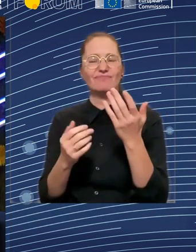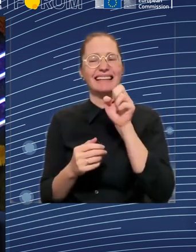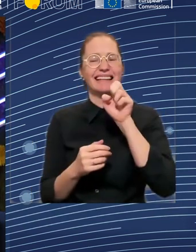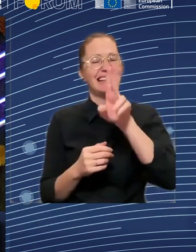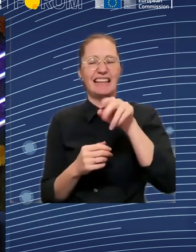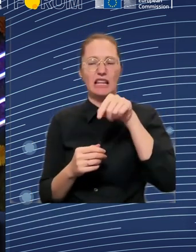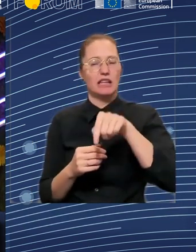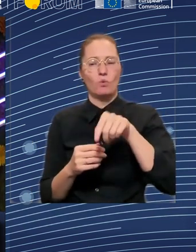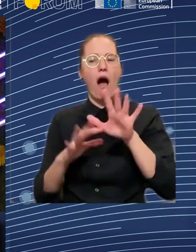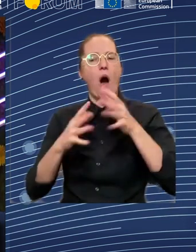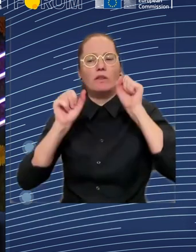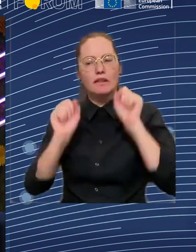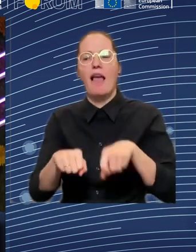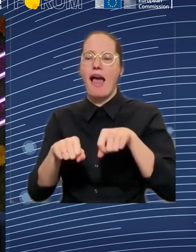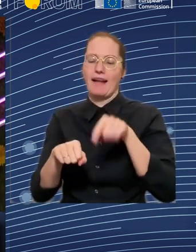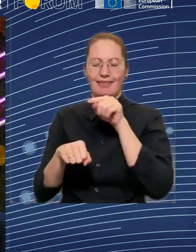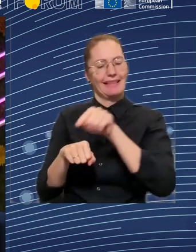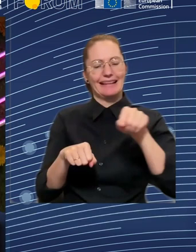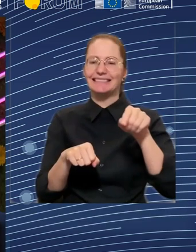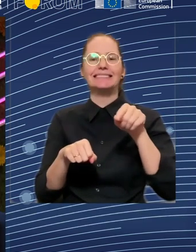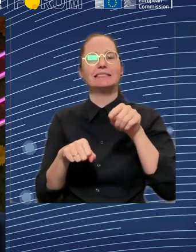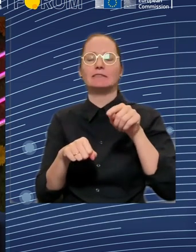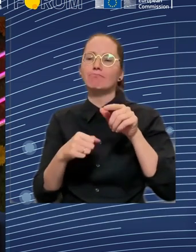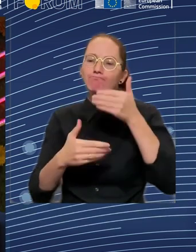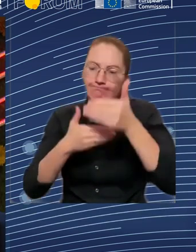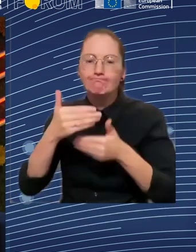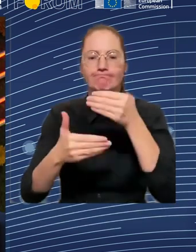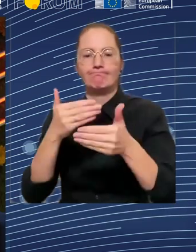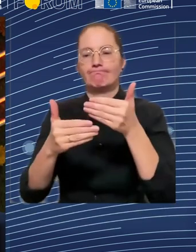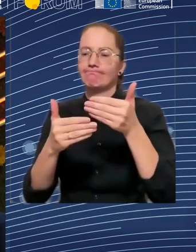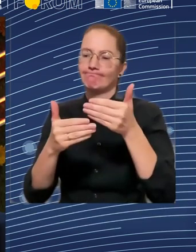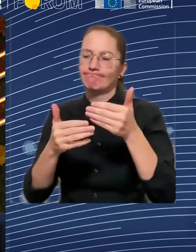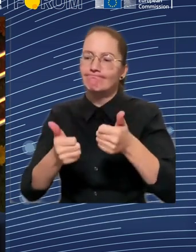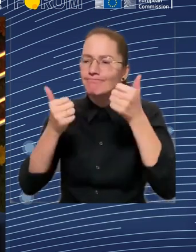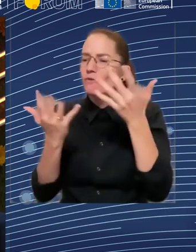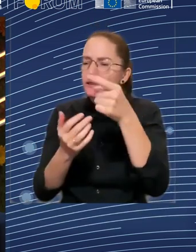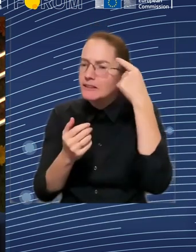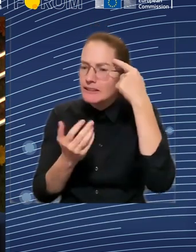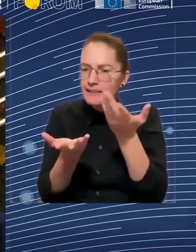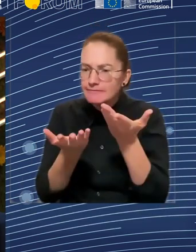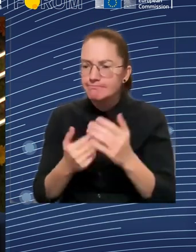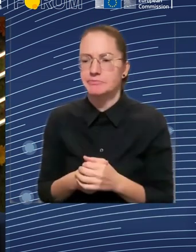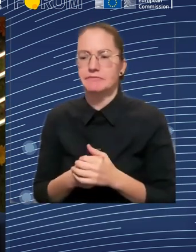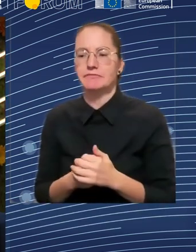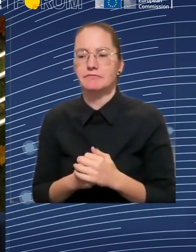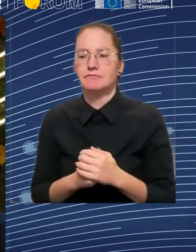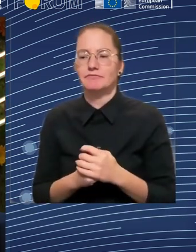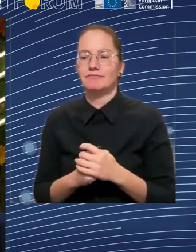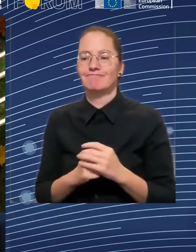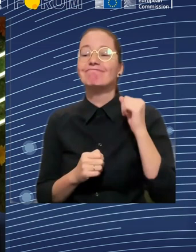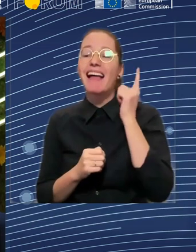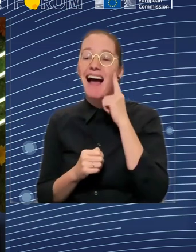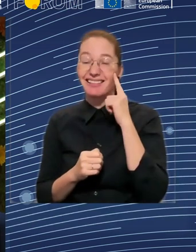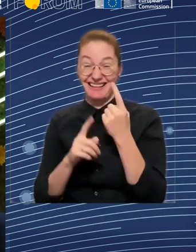our motivation and activism in order to work for achieving the common goal that is to create a